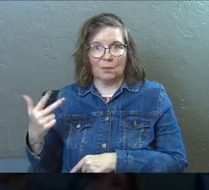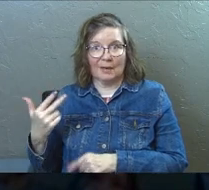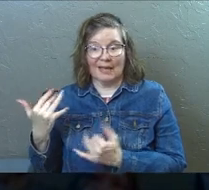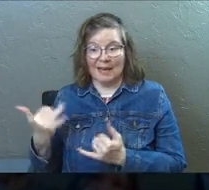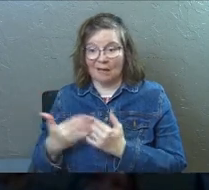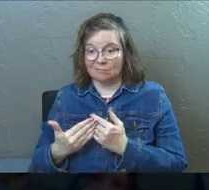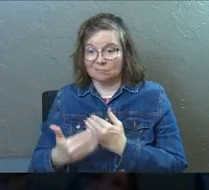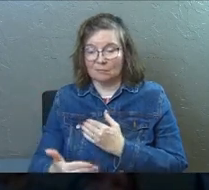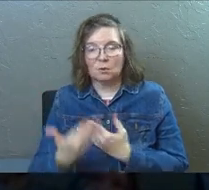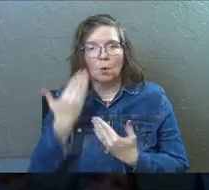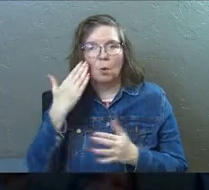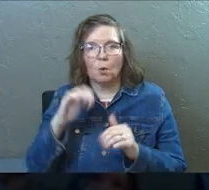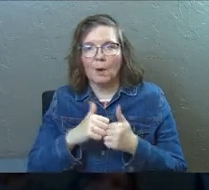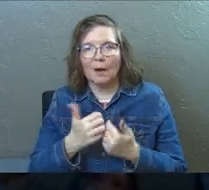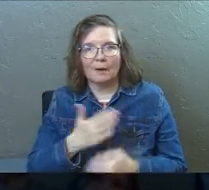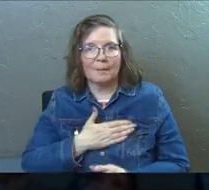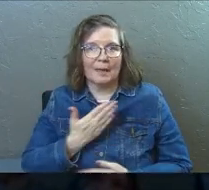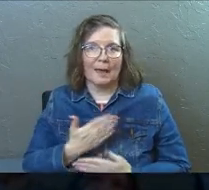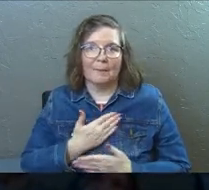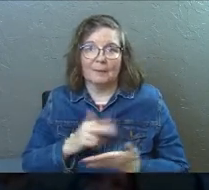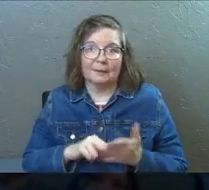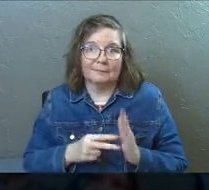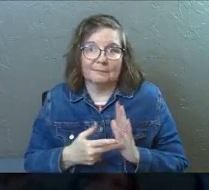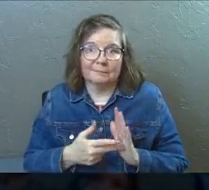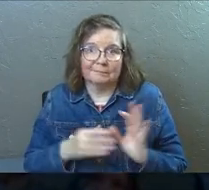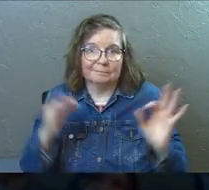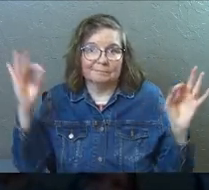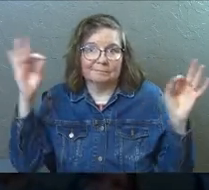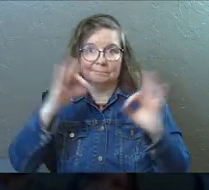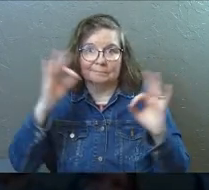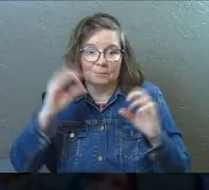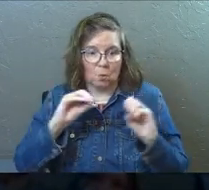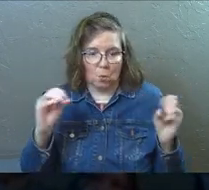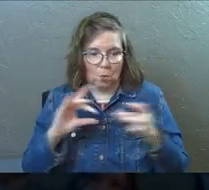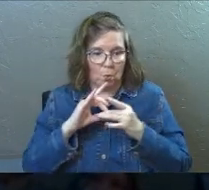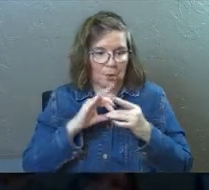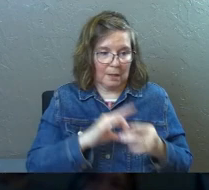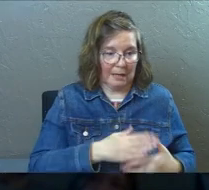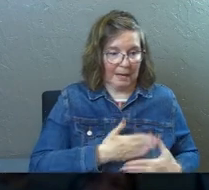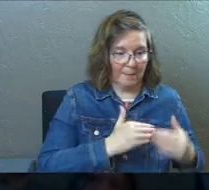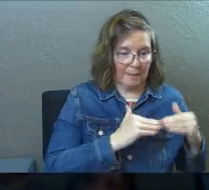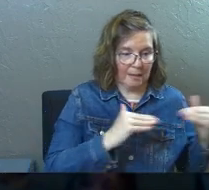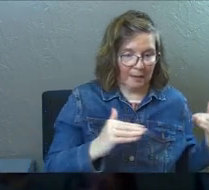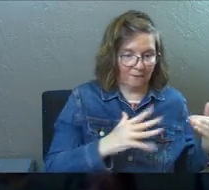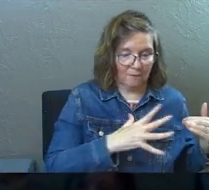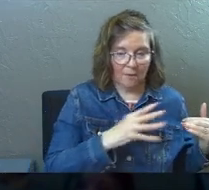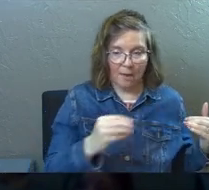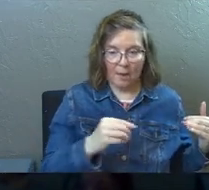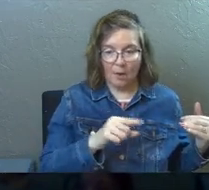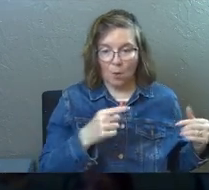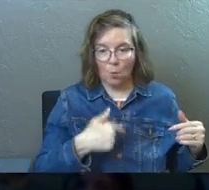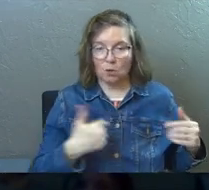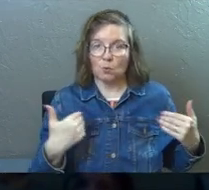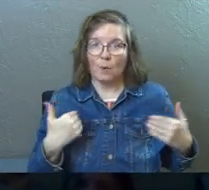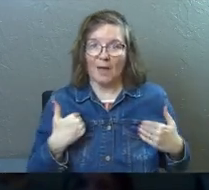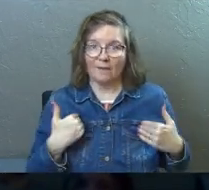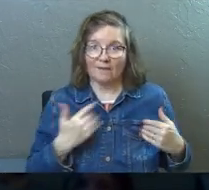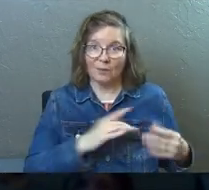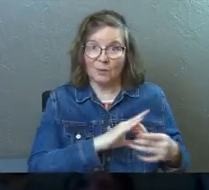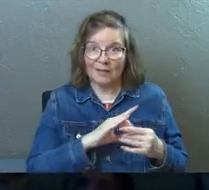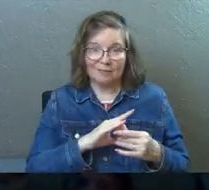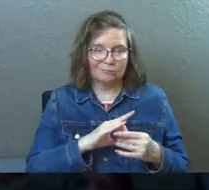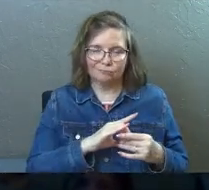be happy anymore. There is no correlation between your happiness level and what you have.